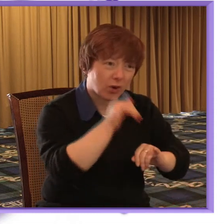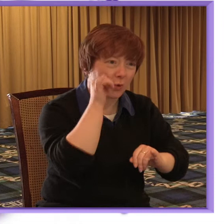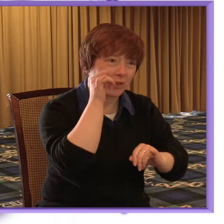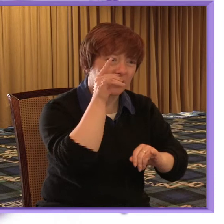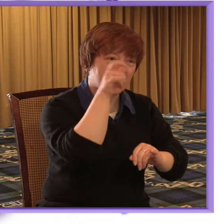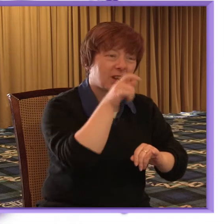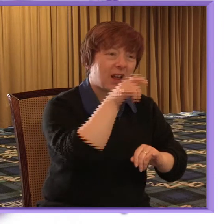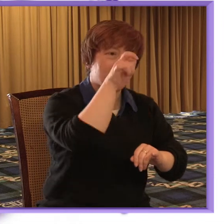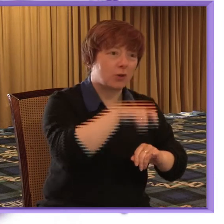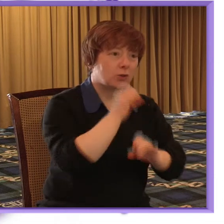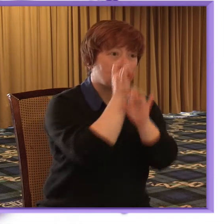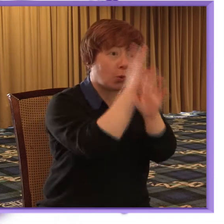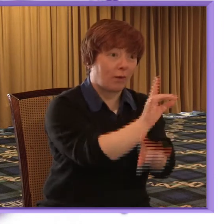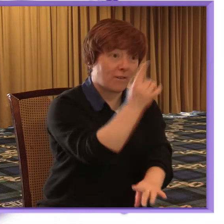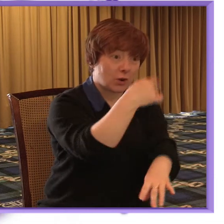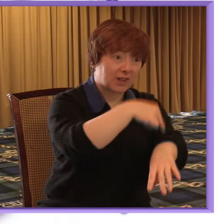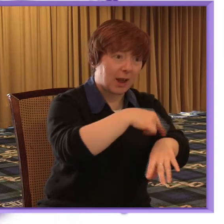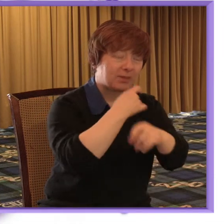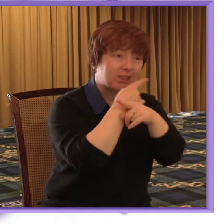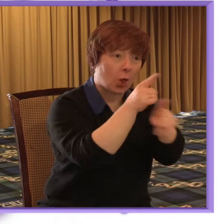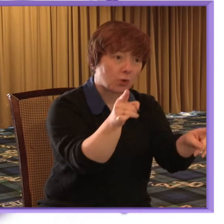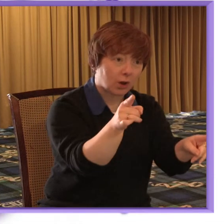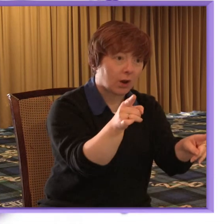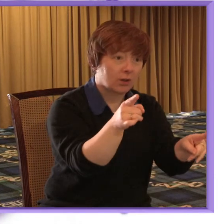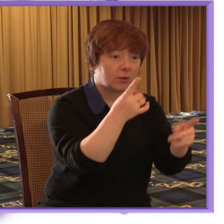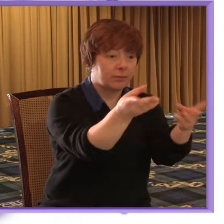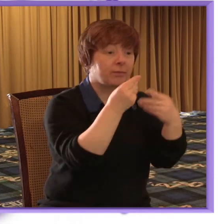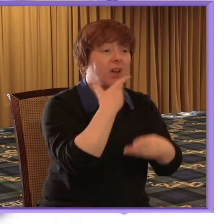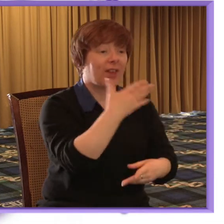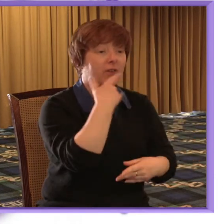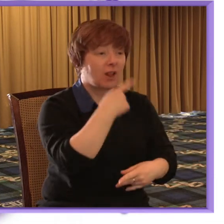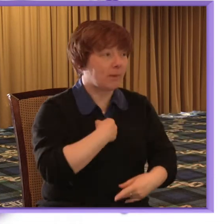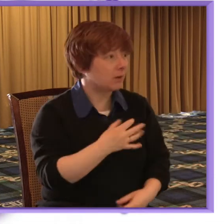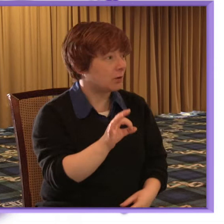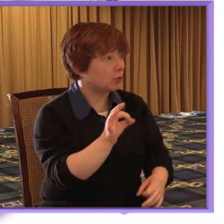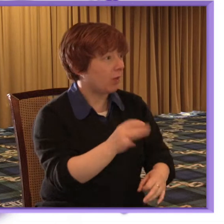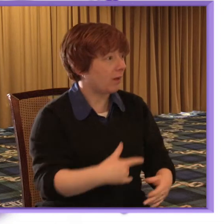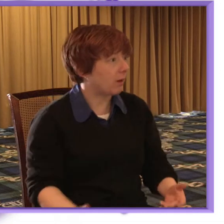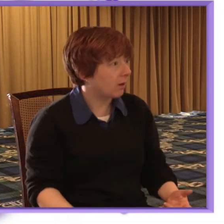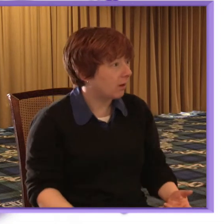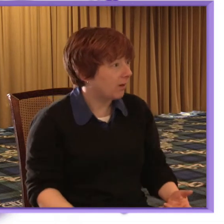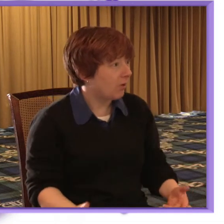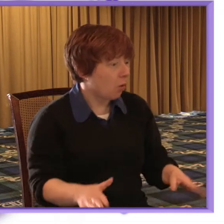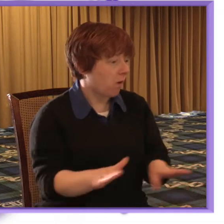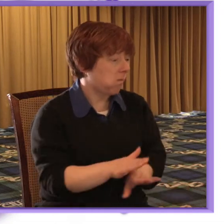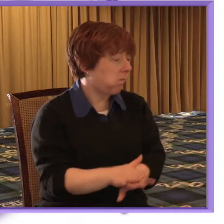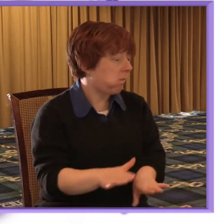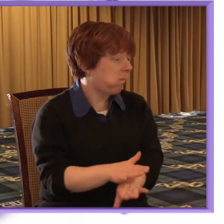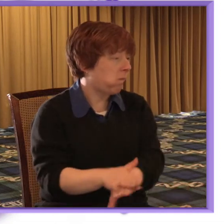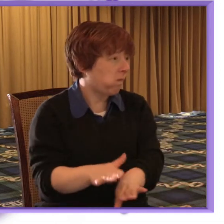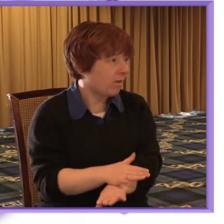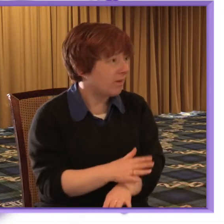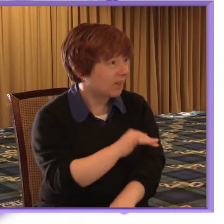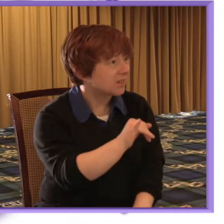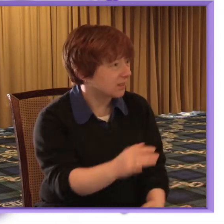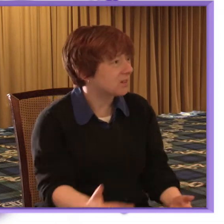disclosures to think that somebody would take that disclosure and actually do nothing with it or even worse cover it up so I do think there is something